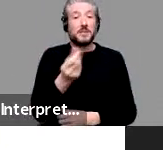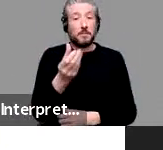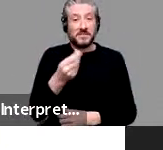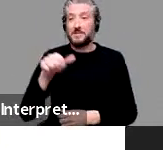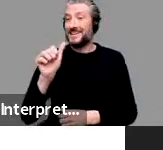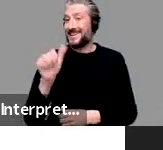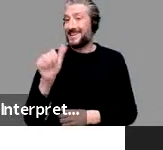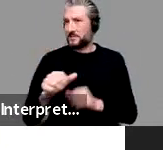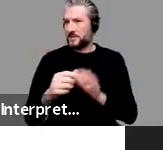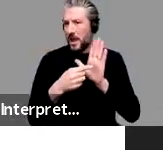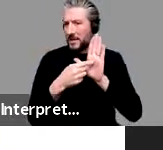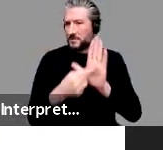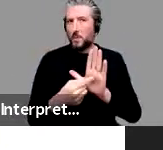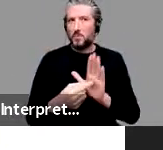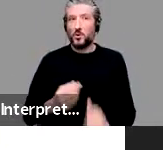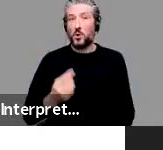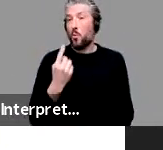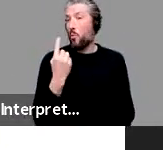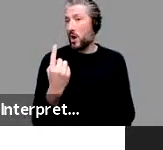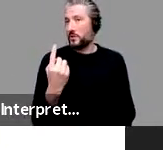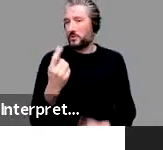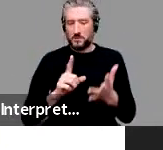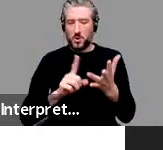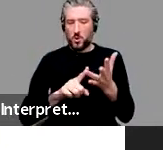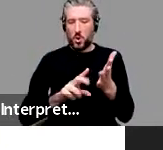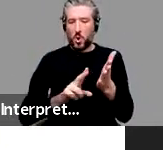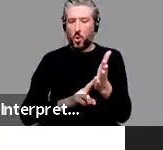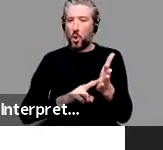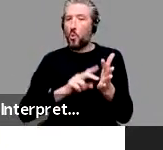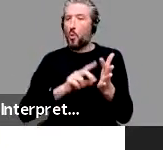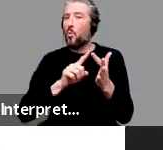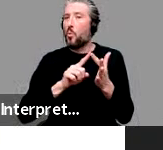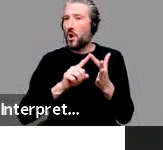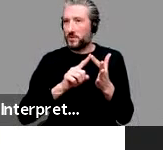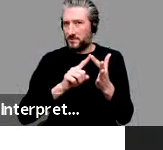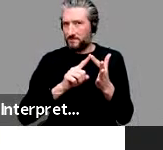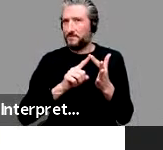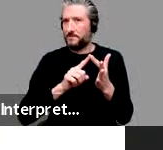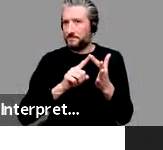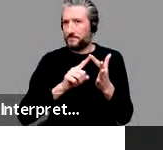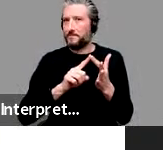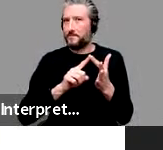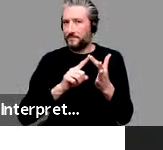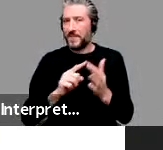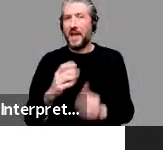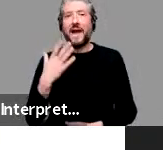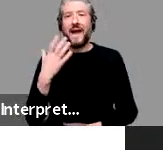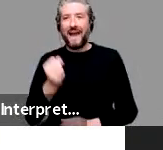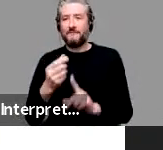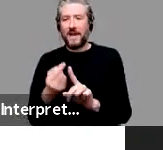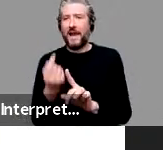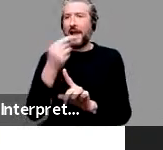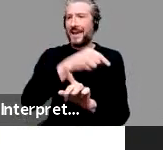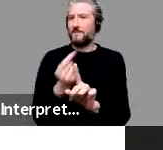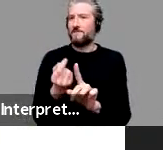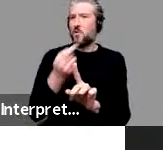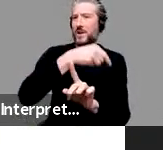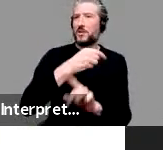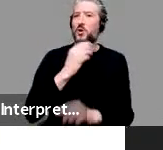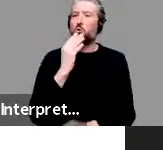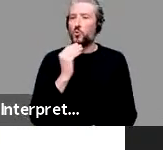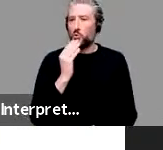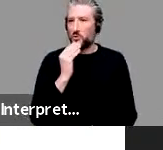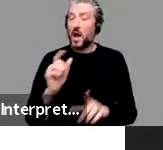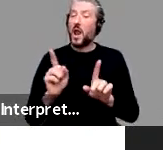is one such case. So there's a anaphorics, uh, use of the word one as in a big one.